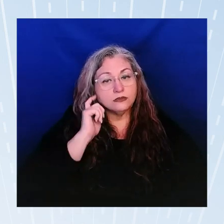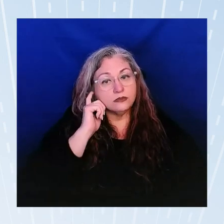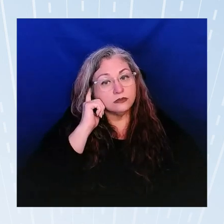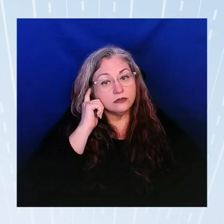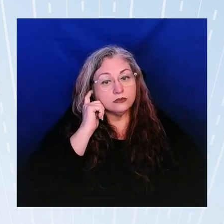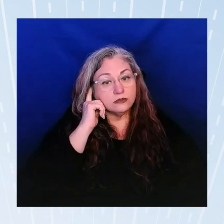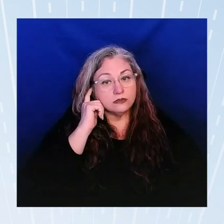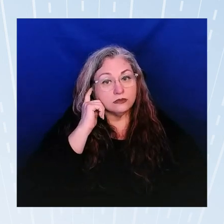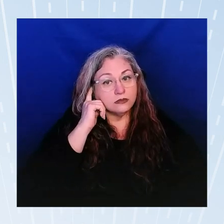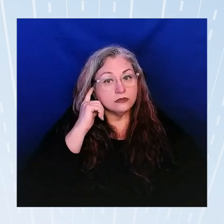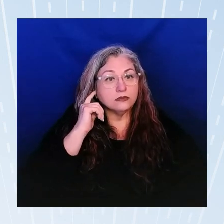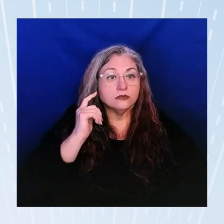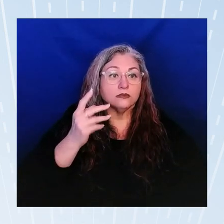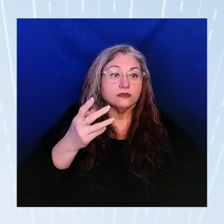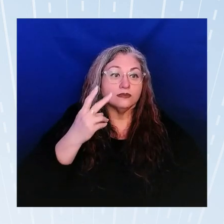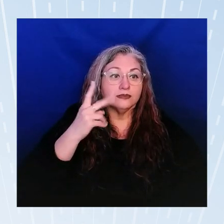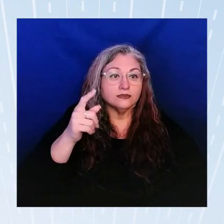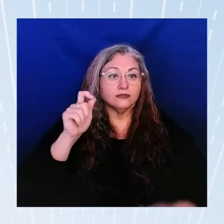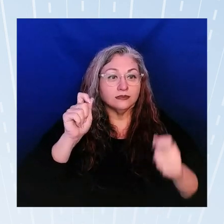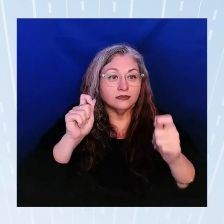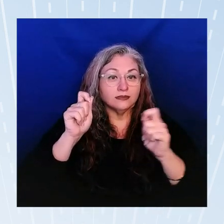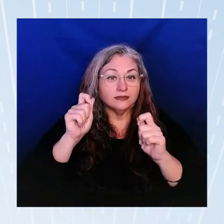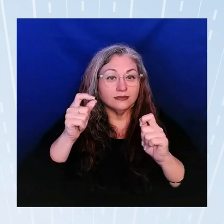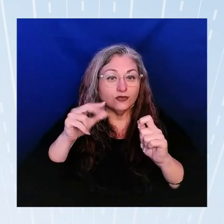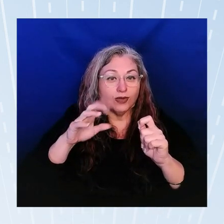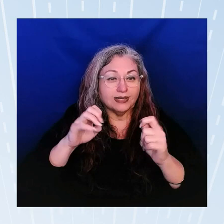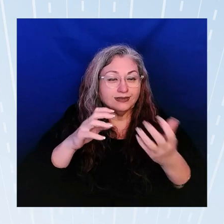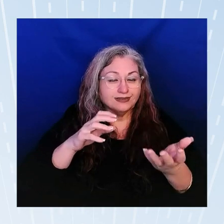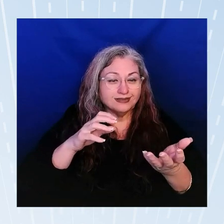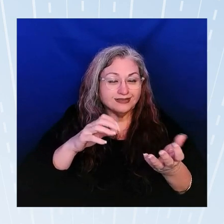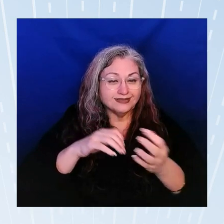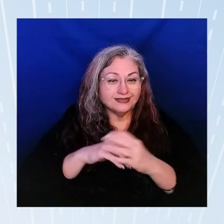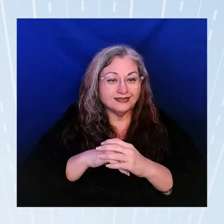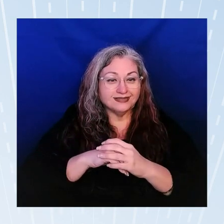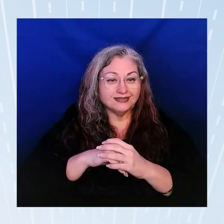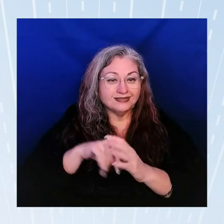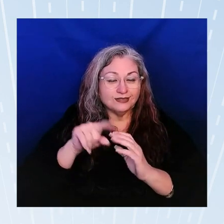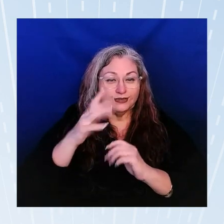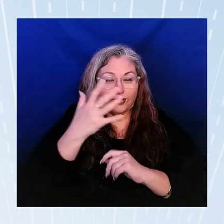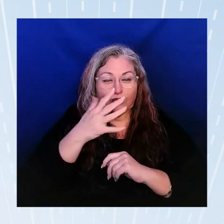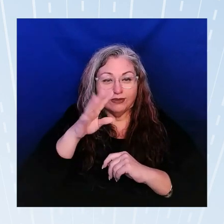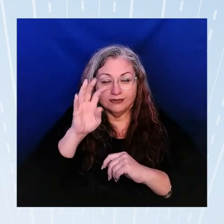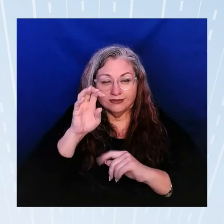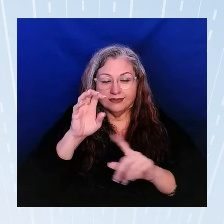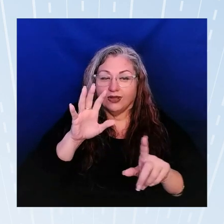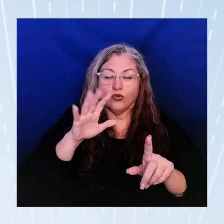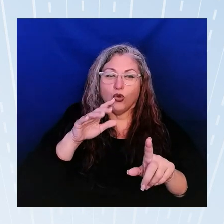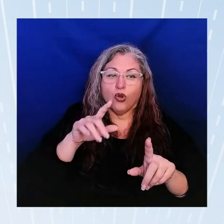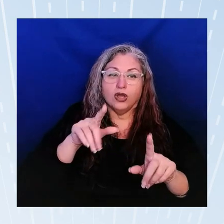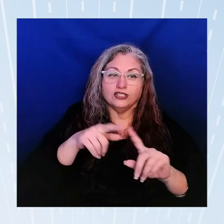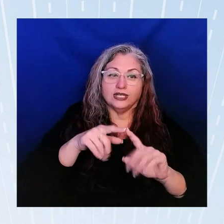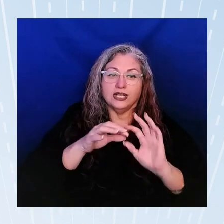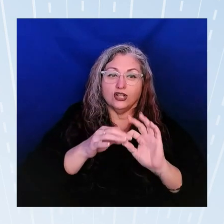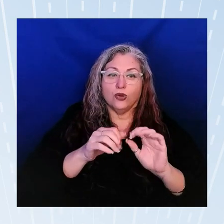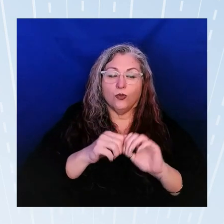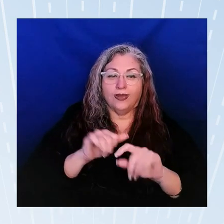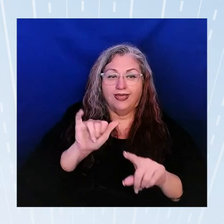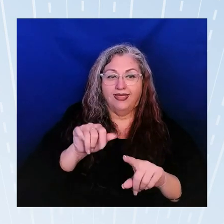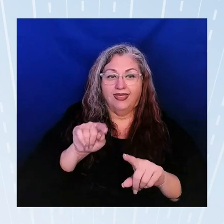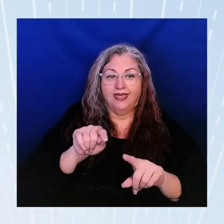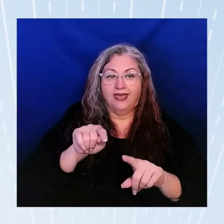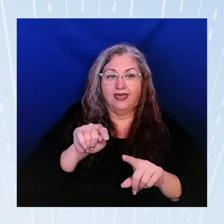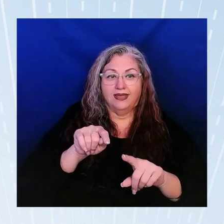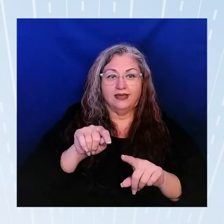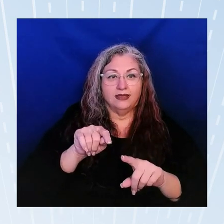grace grace i see you look a little perplexed i'm looking at i mean just in terms of that uh